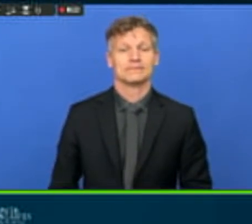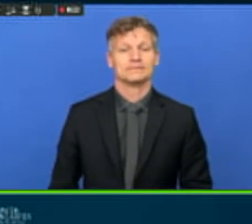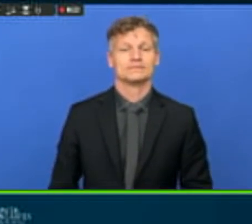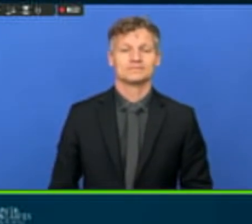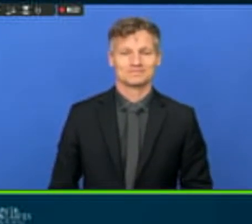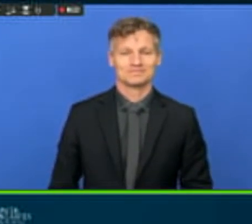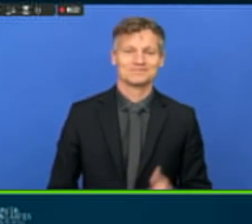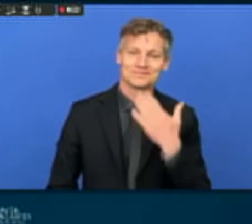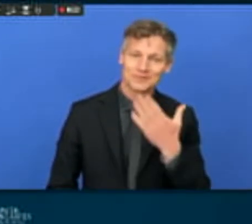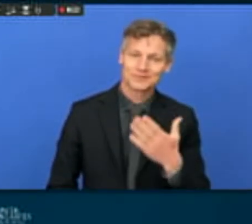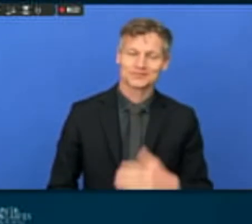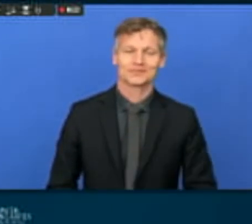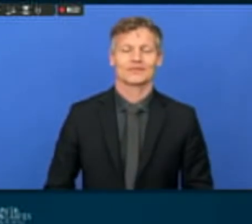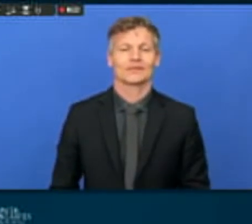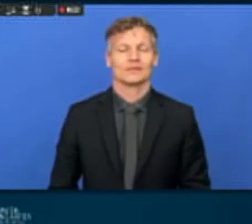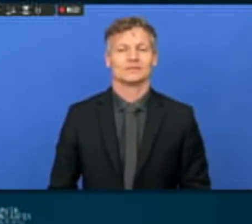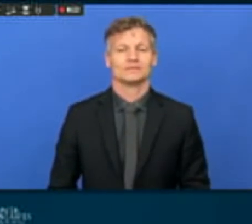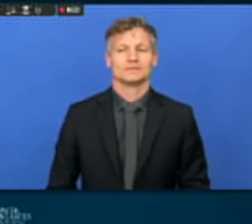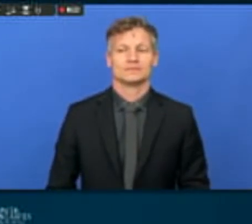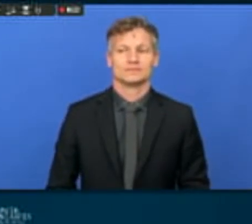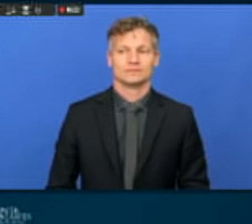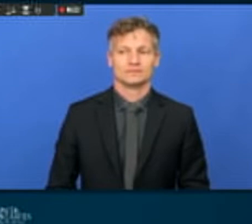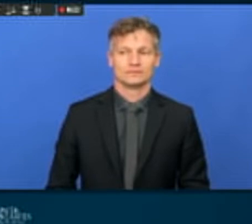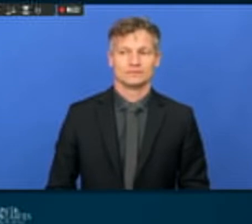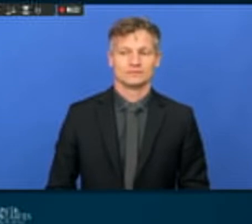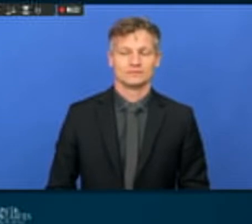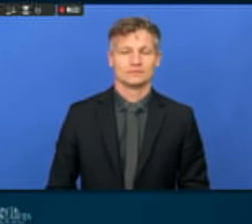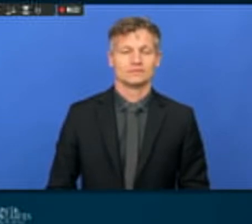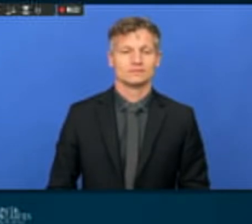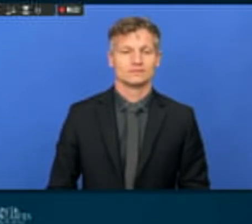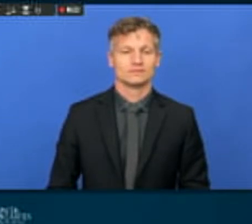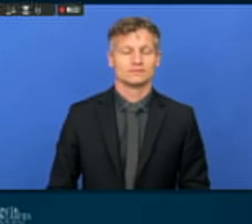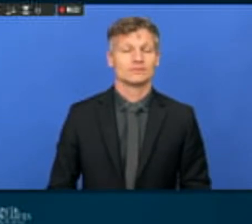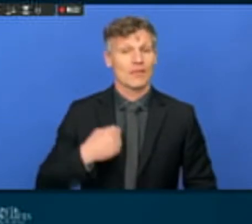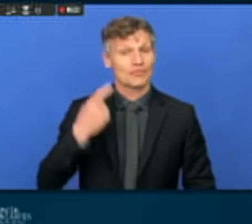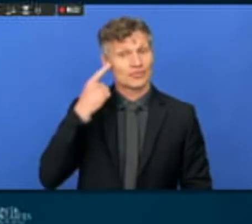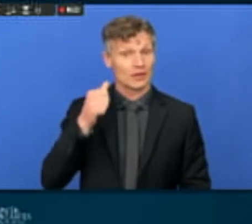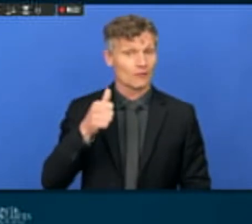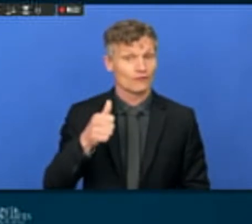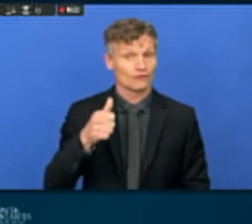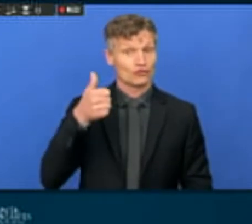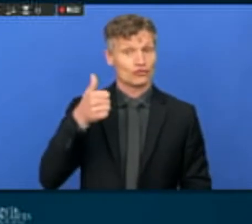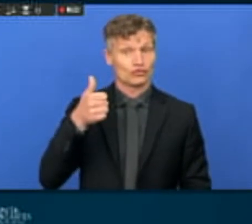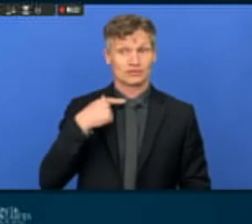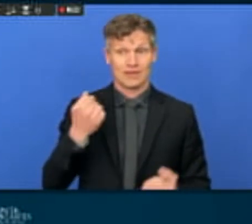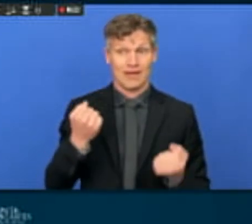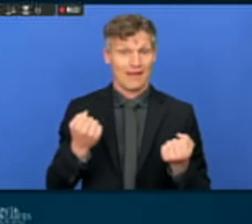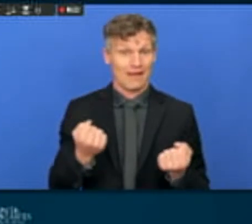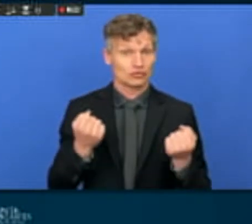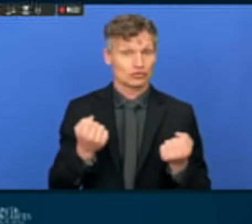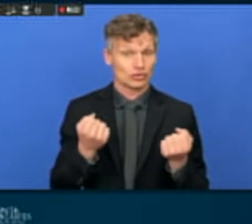Yes. Thank you so much. So I think that the first action is for